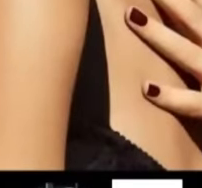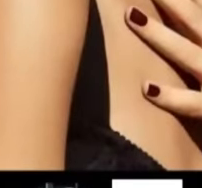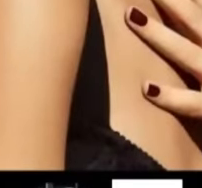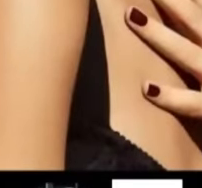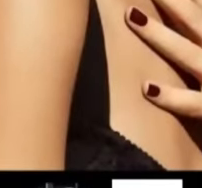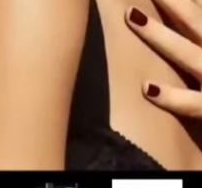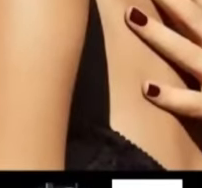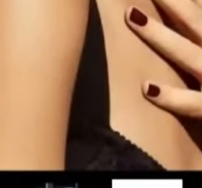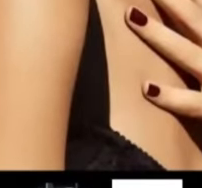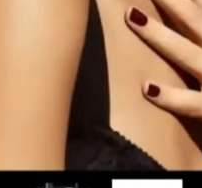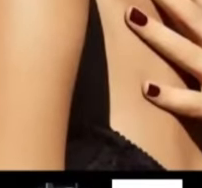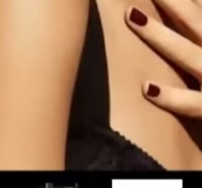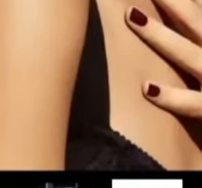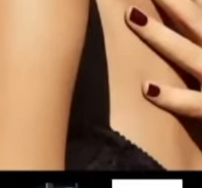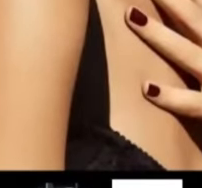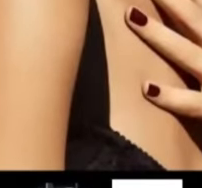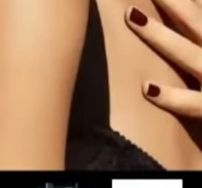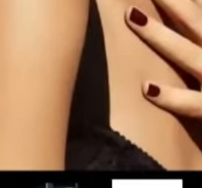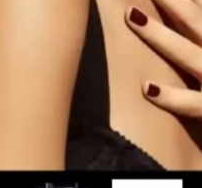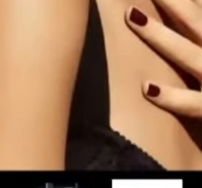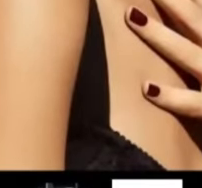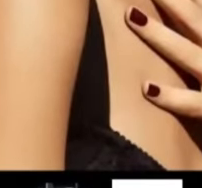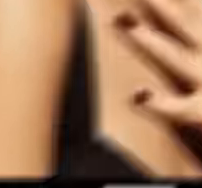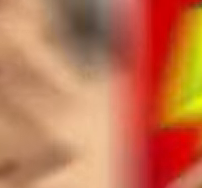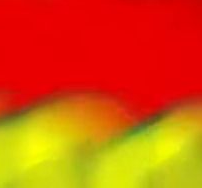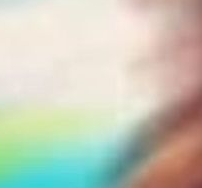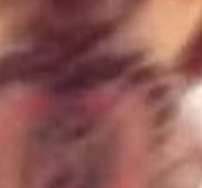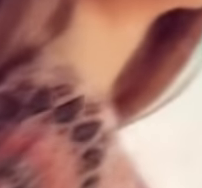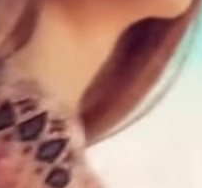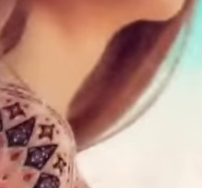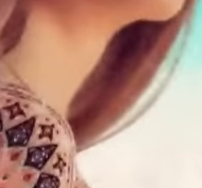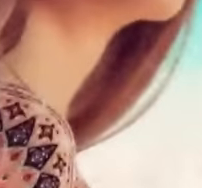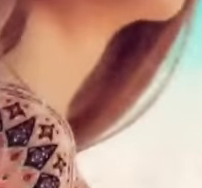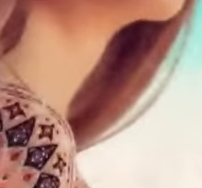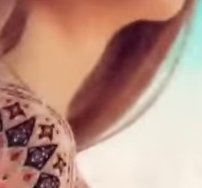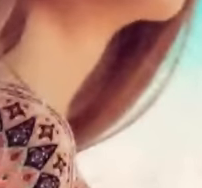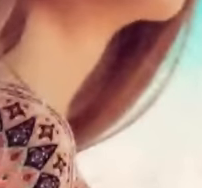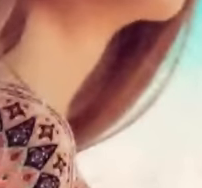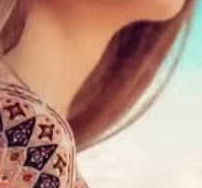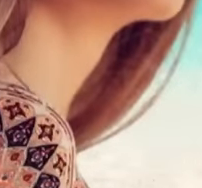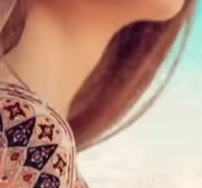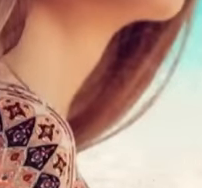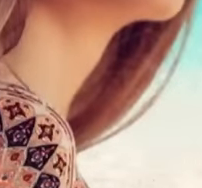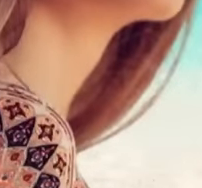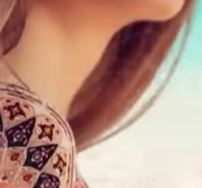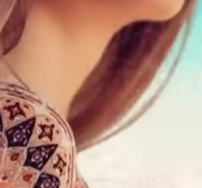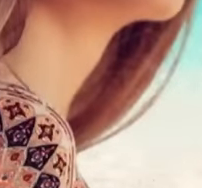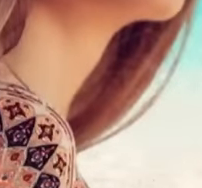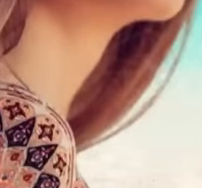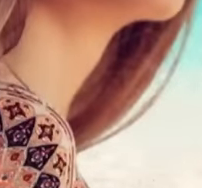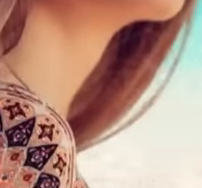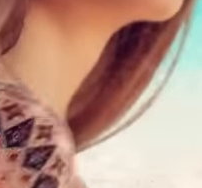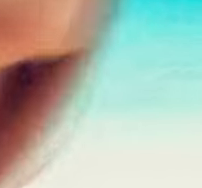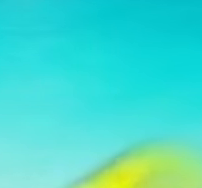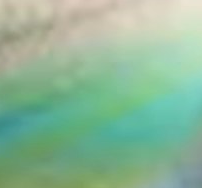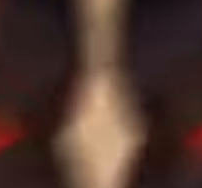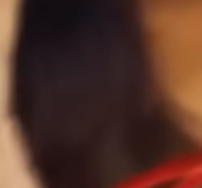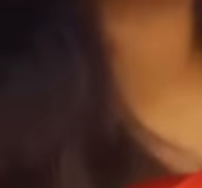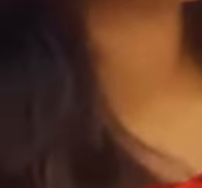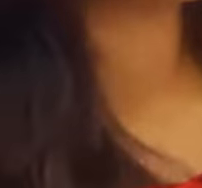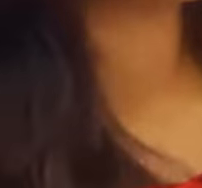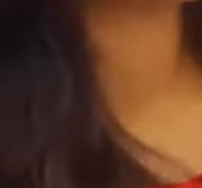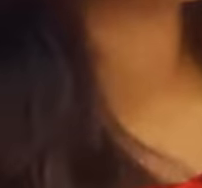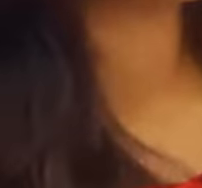60% off designer frames. Also get 40% off prescription lenses. Plus you get a free pair of Polaroid sunglasses on selected purchases.